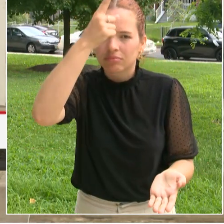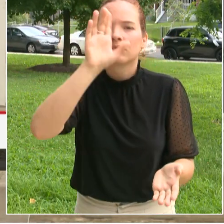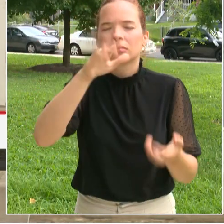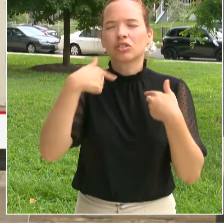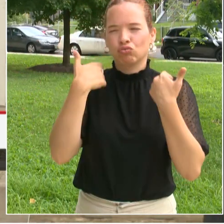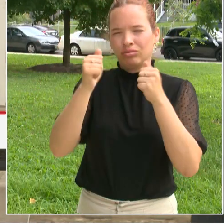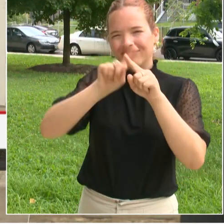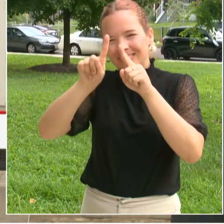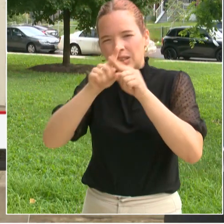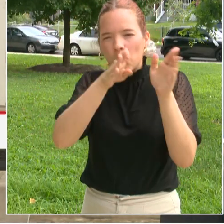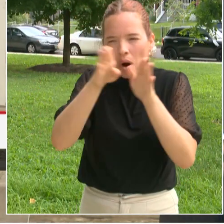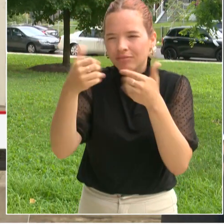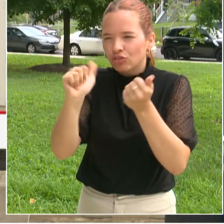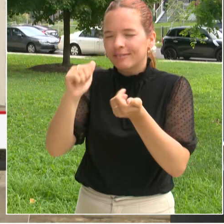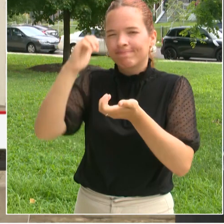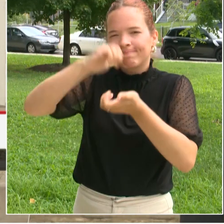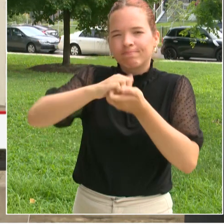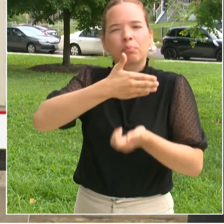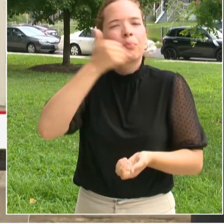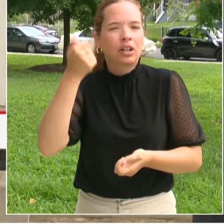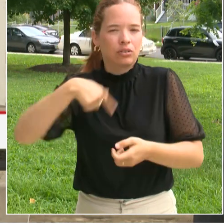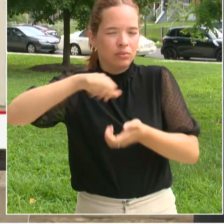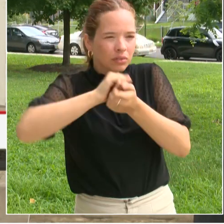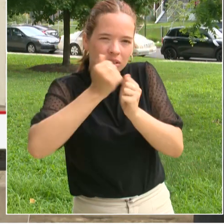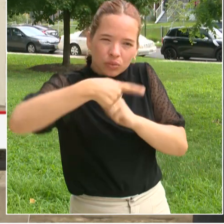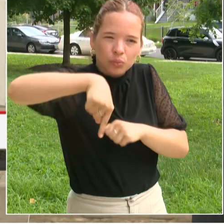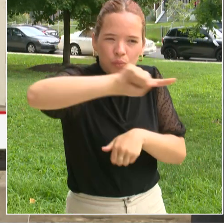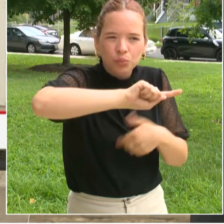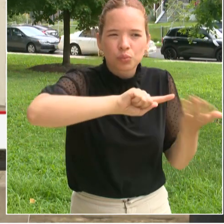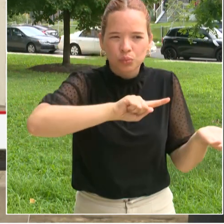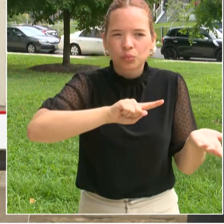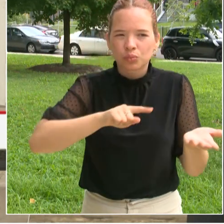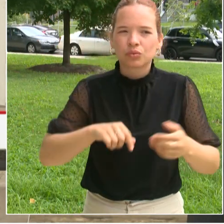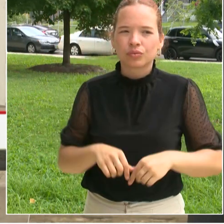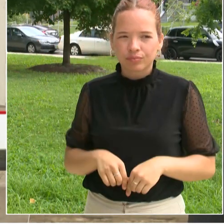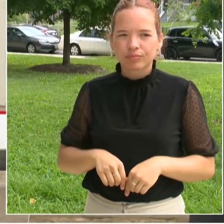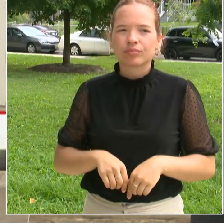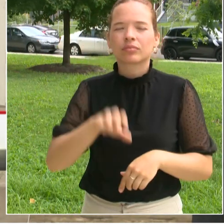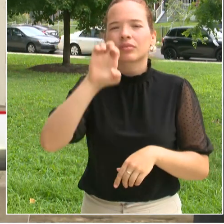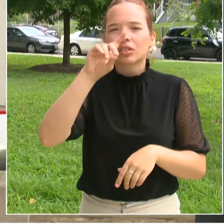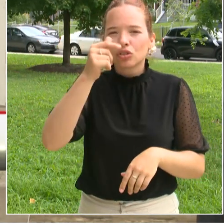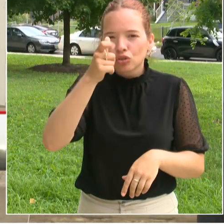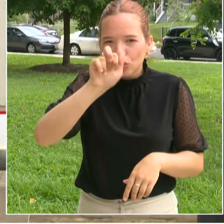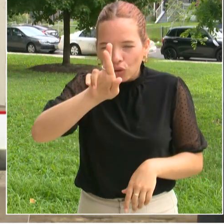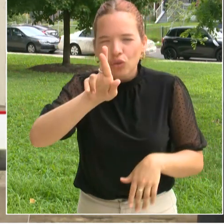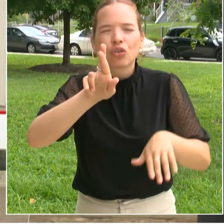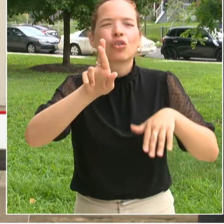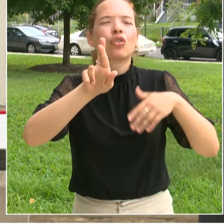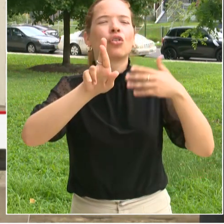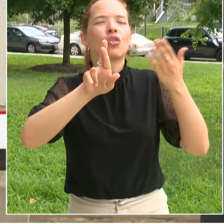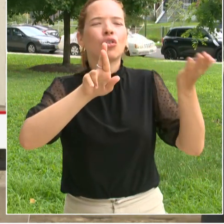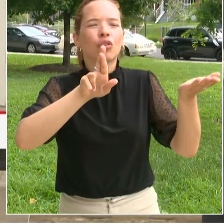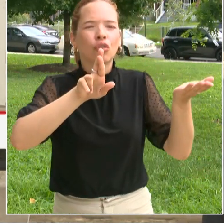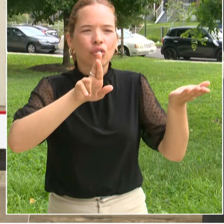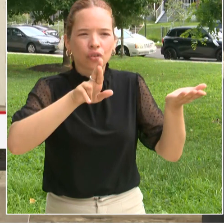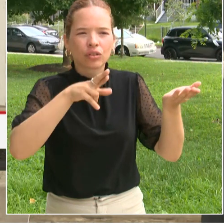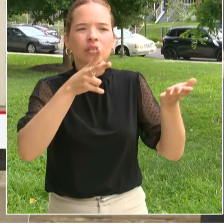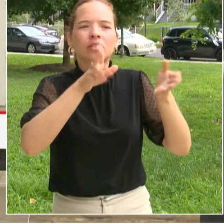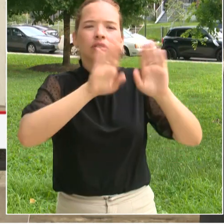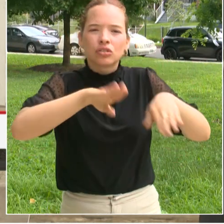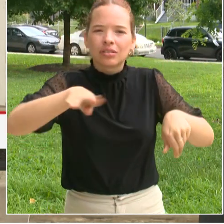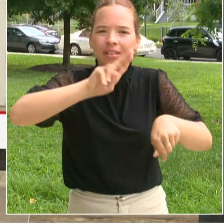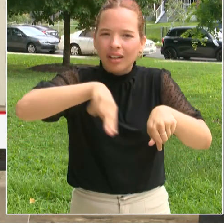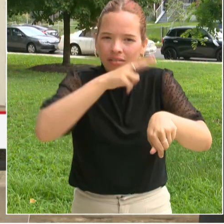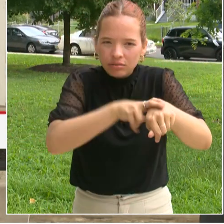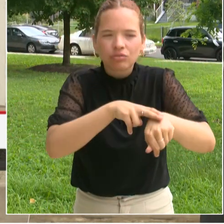access. A couple examples of upcoming events, so as you've heard the school-based health centers are open access throughout the rest of the